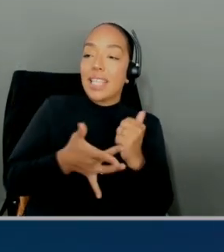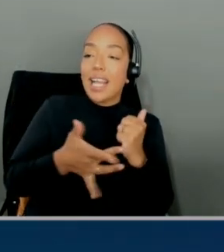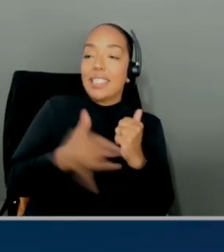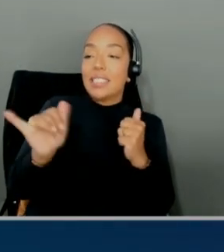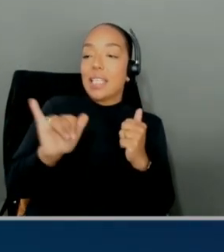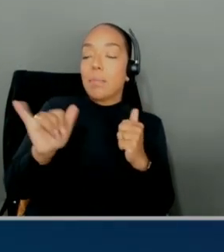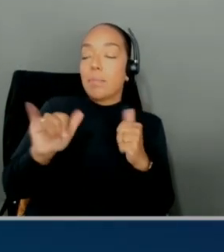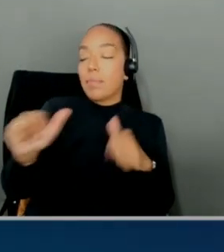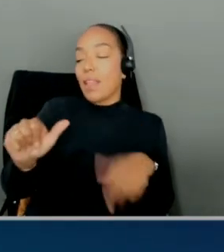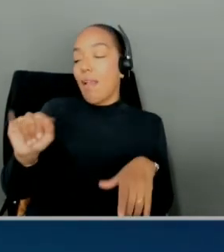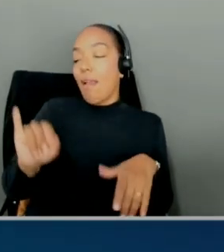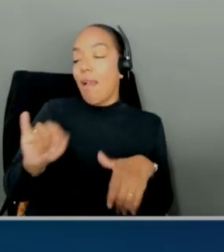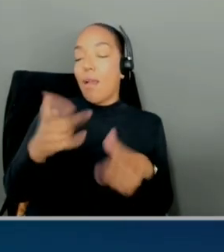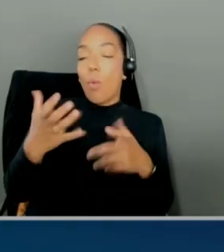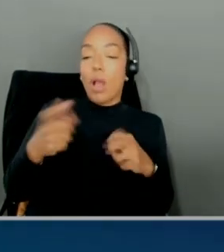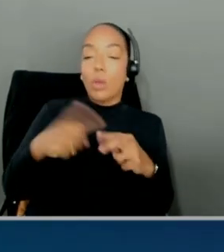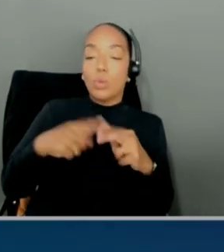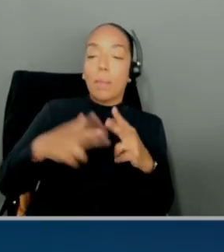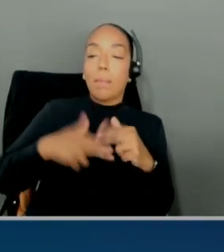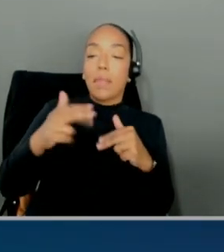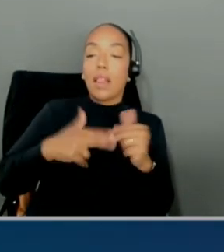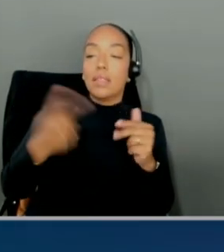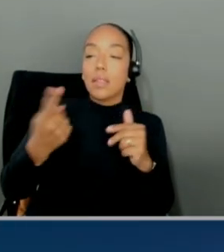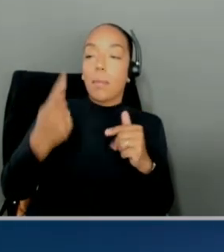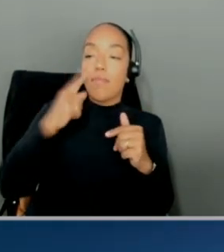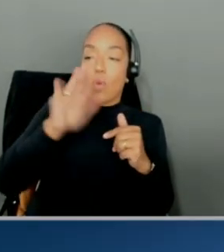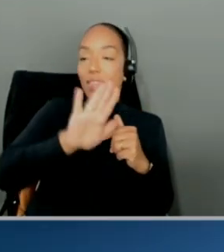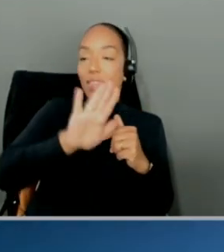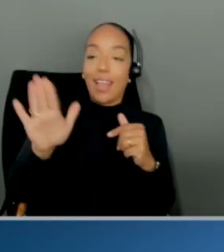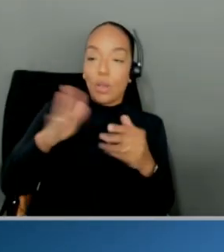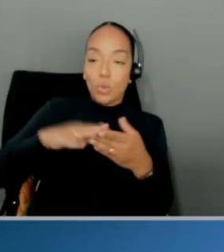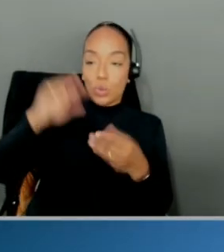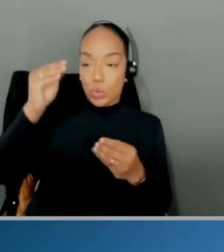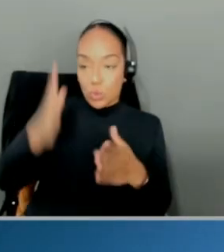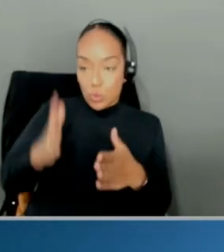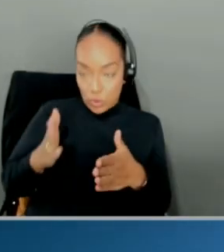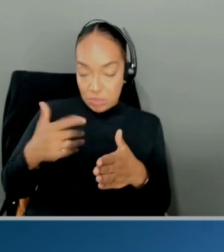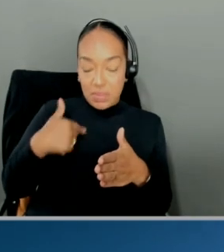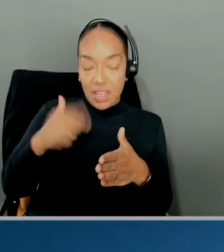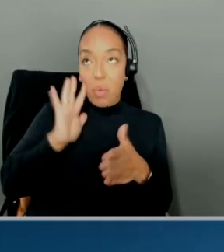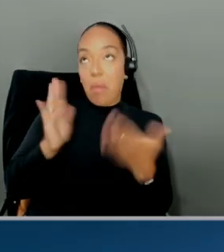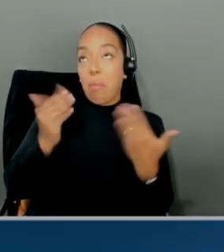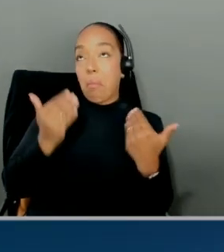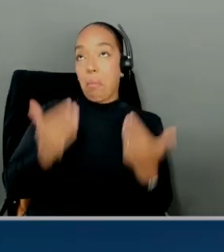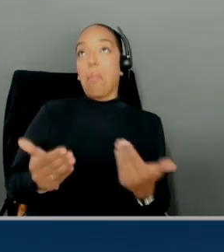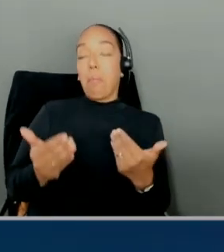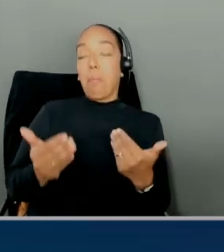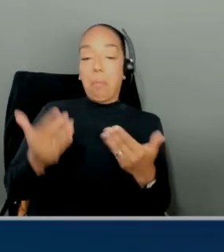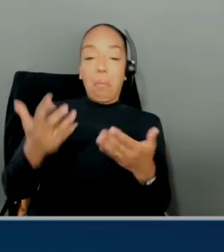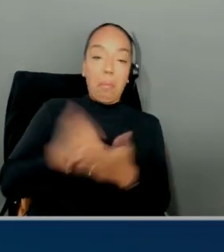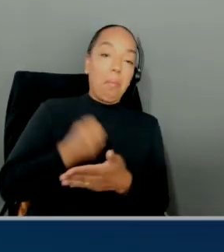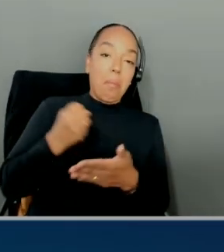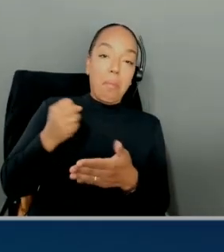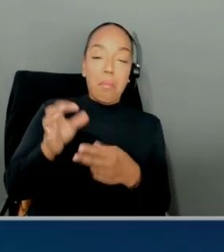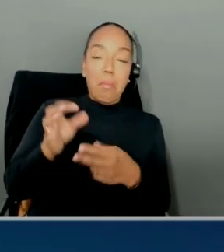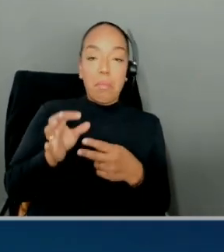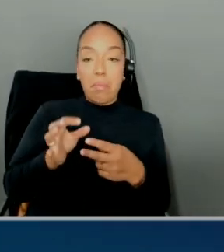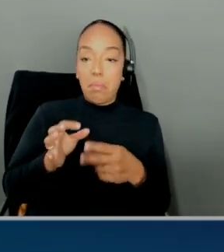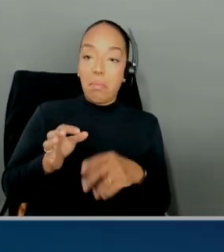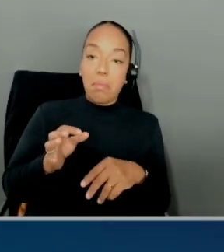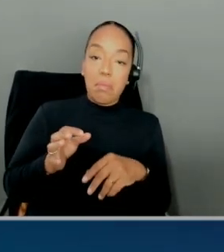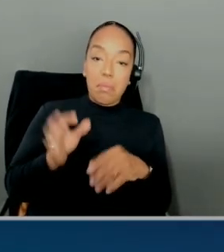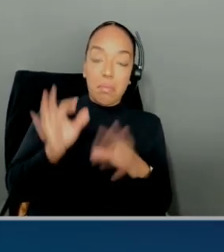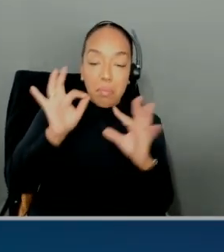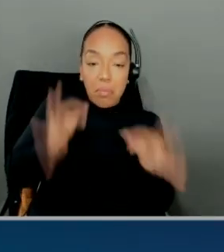to build something for their students, and so I'm going to make a bold choice here just for the sake of time rather than ask a bunch of discovery